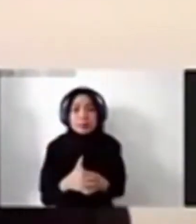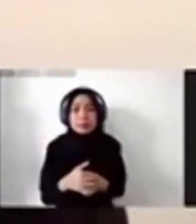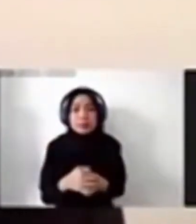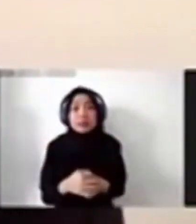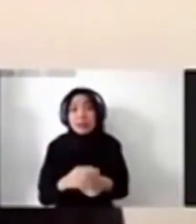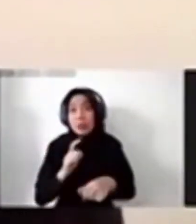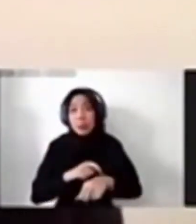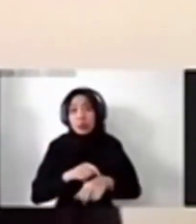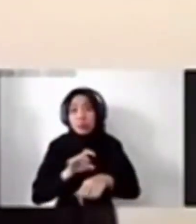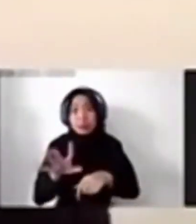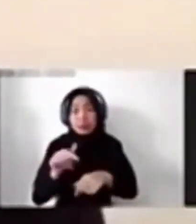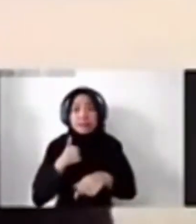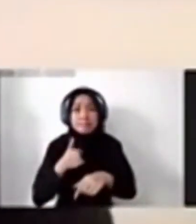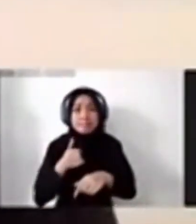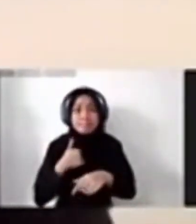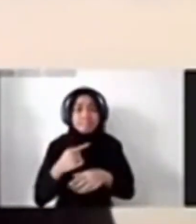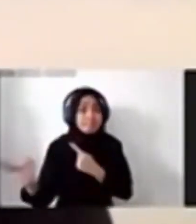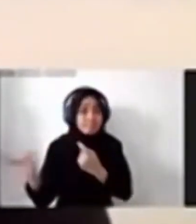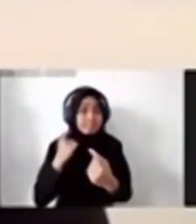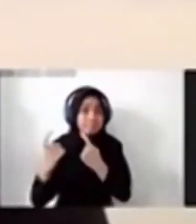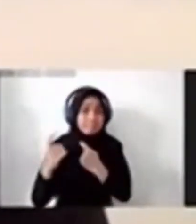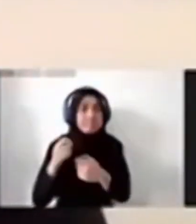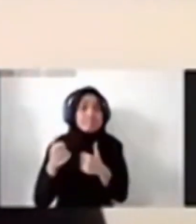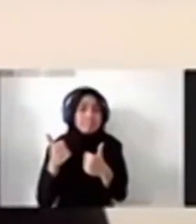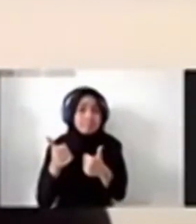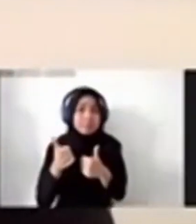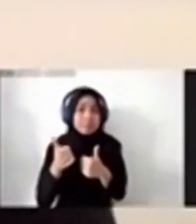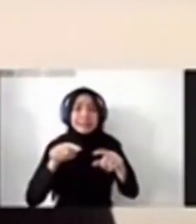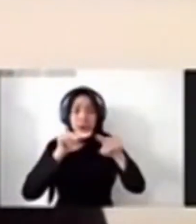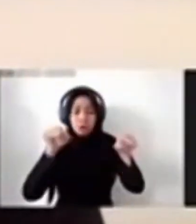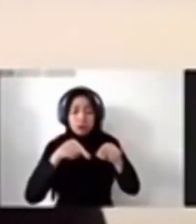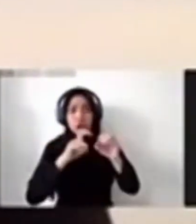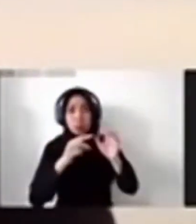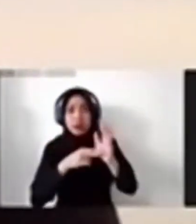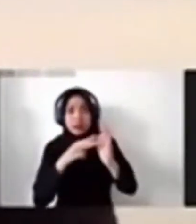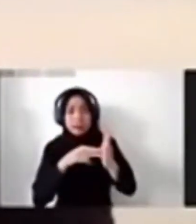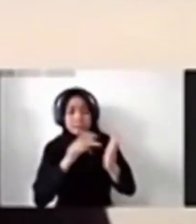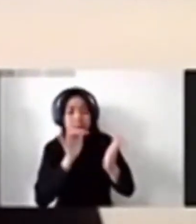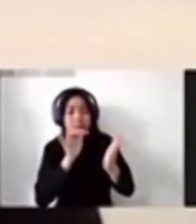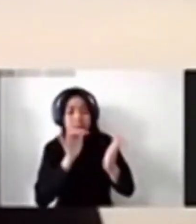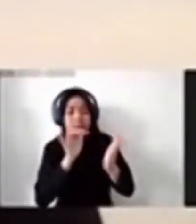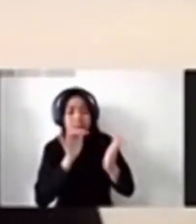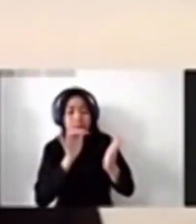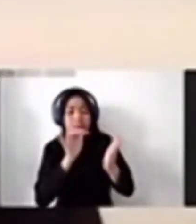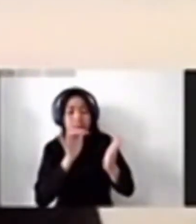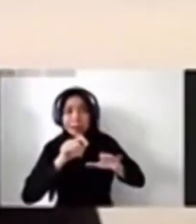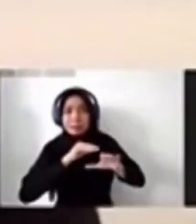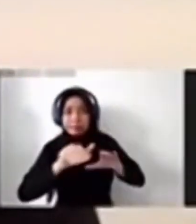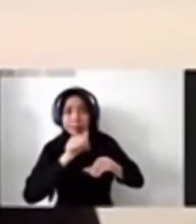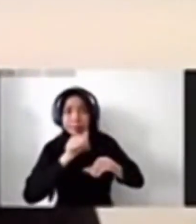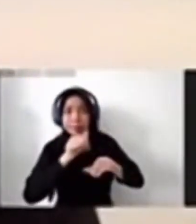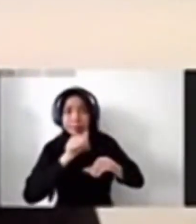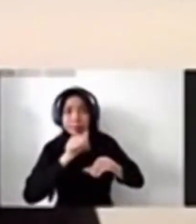responses or questions in the Q&A box at the bottom of your screen during the presentation. And